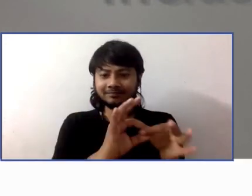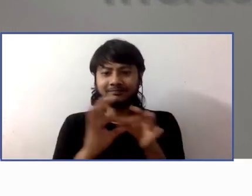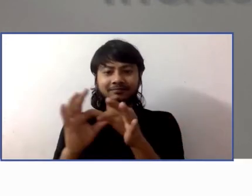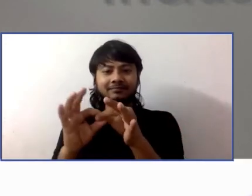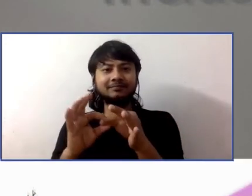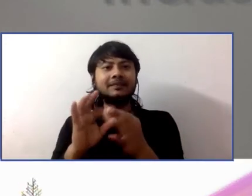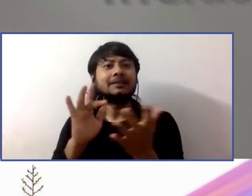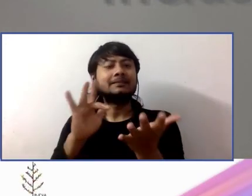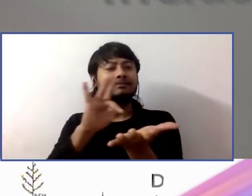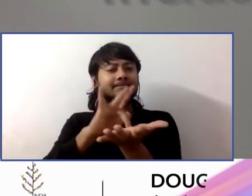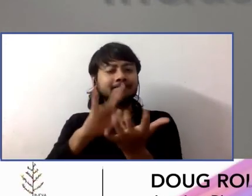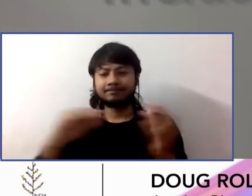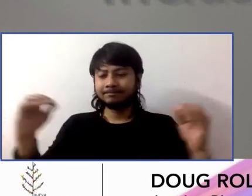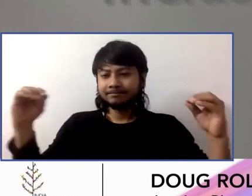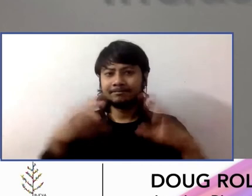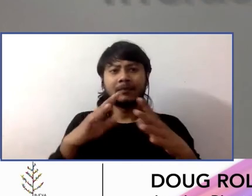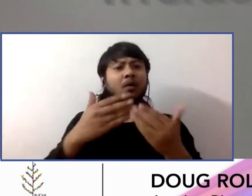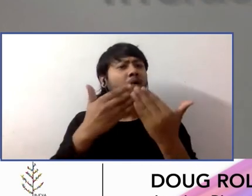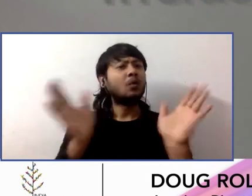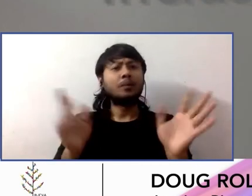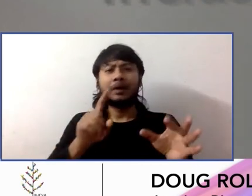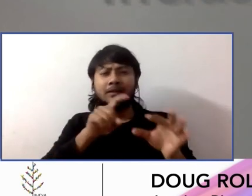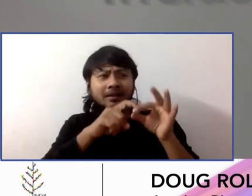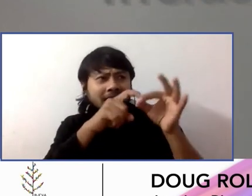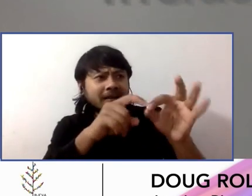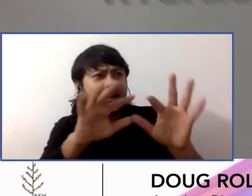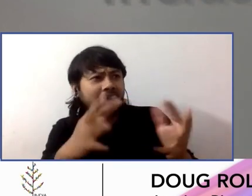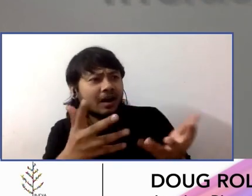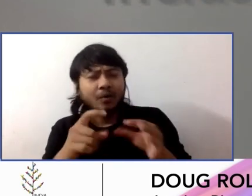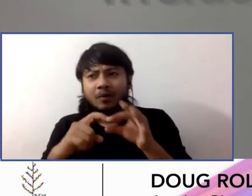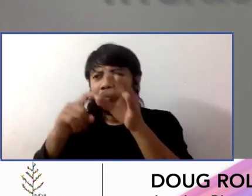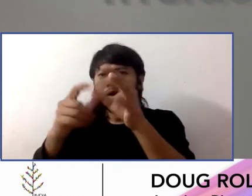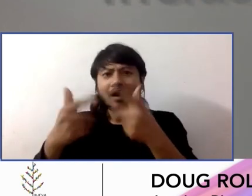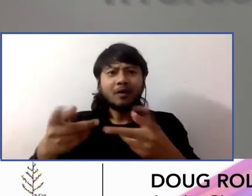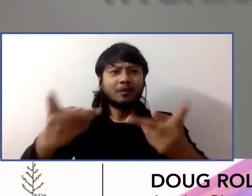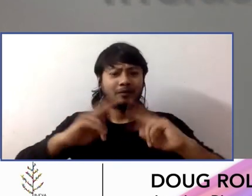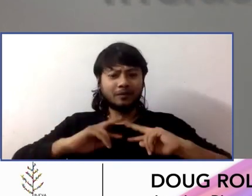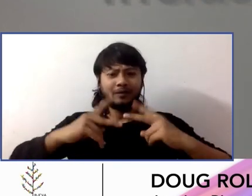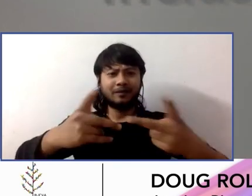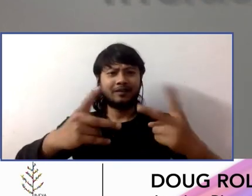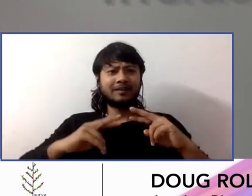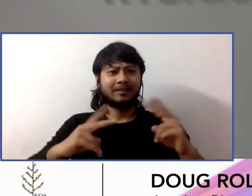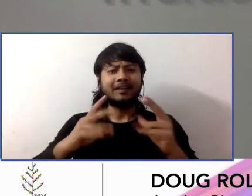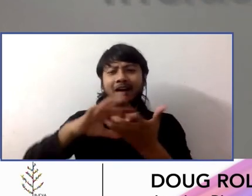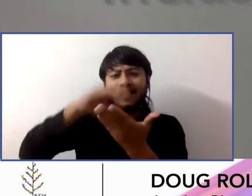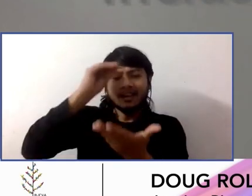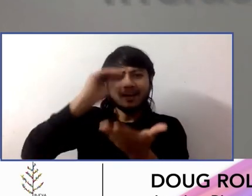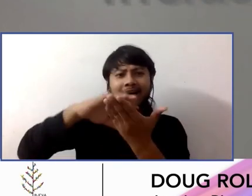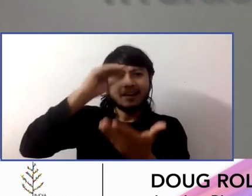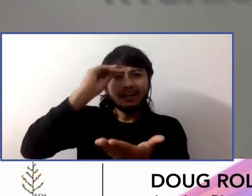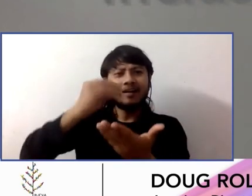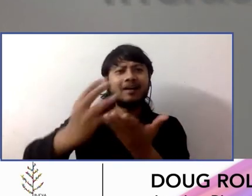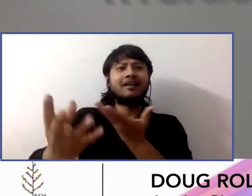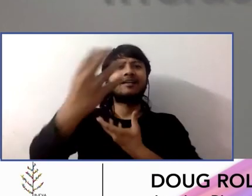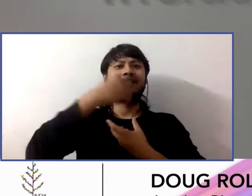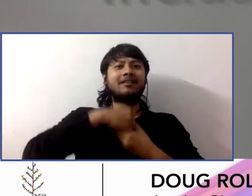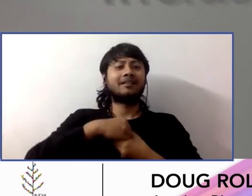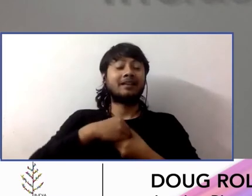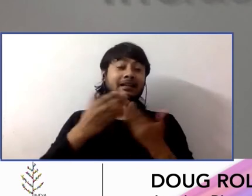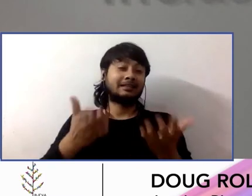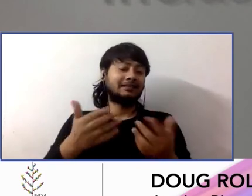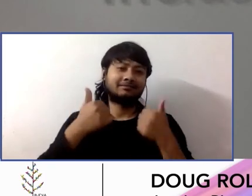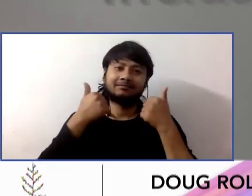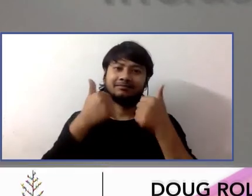ask questions and really learn from each other. And, you know, we found that not only was this a really amazing